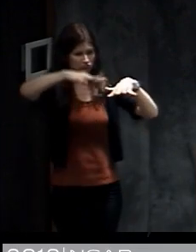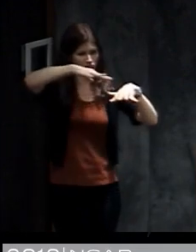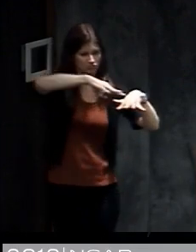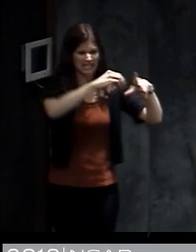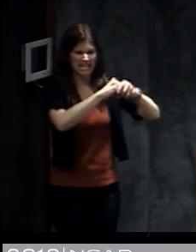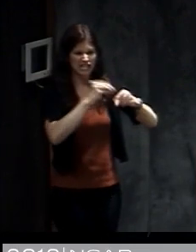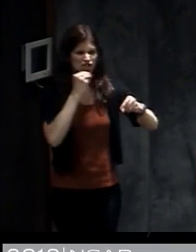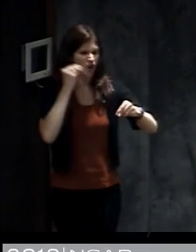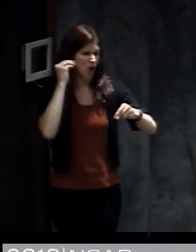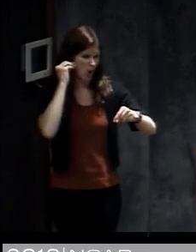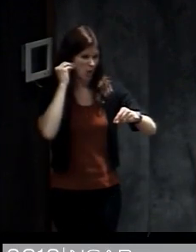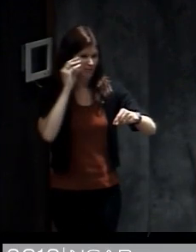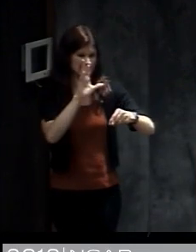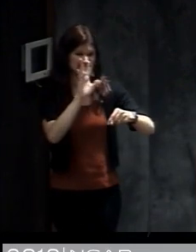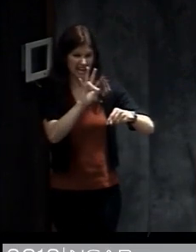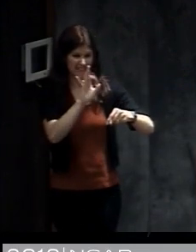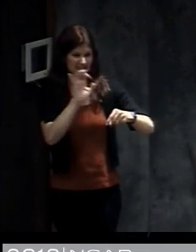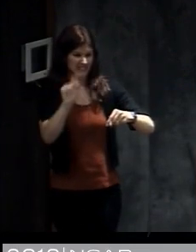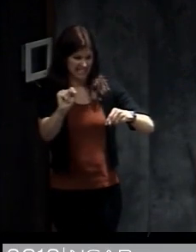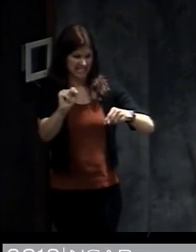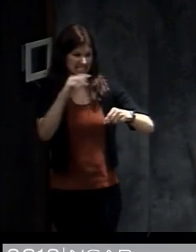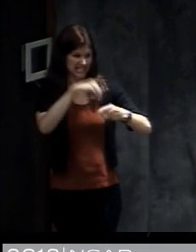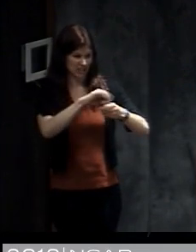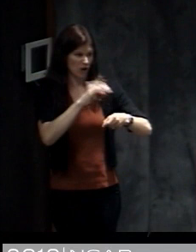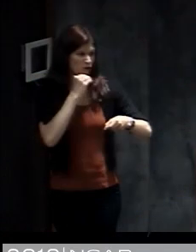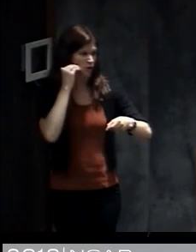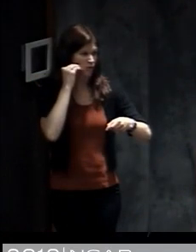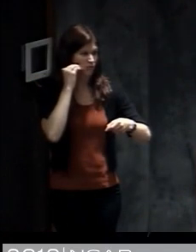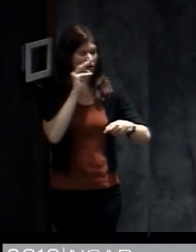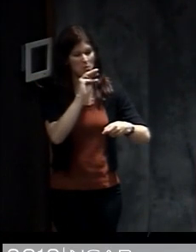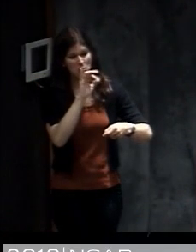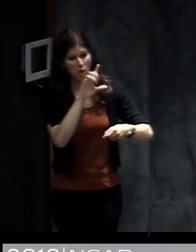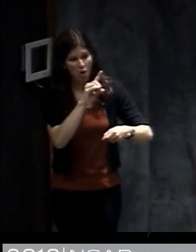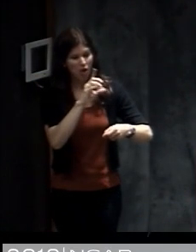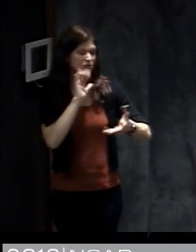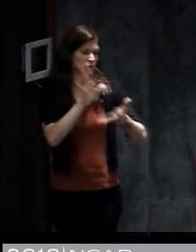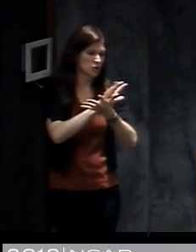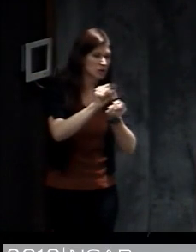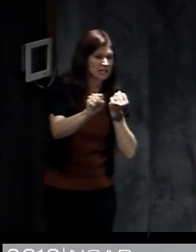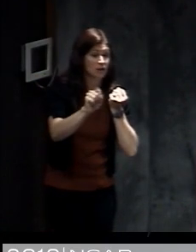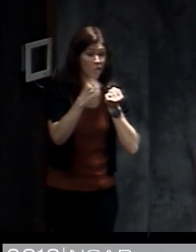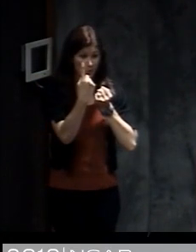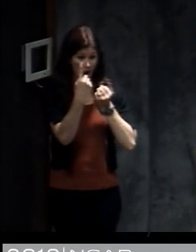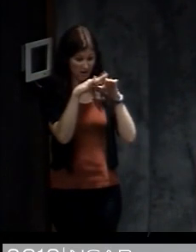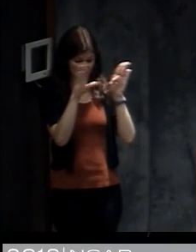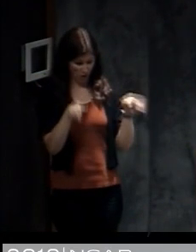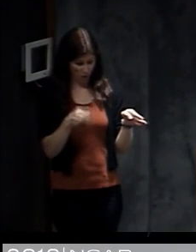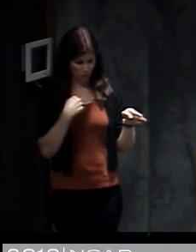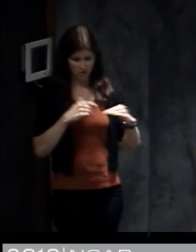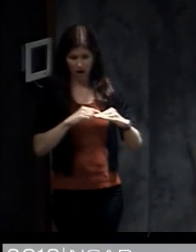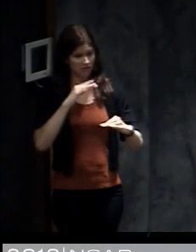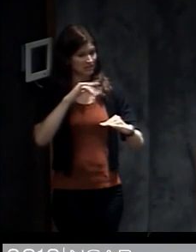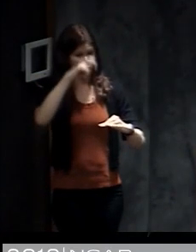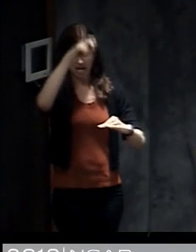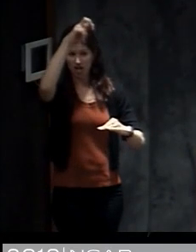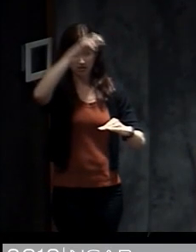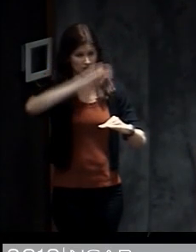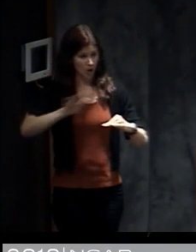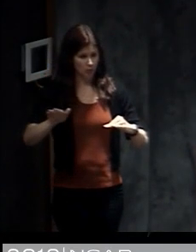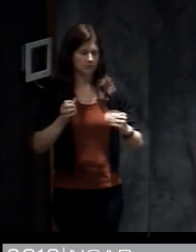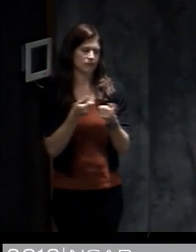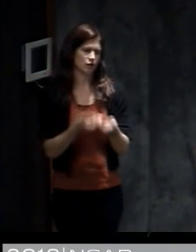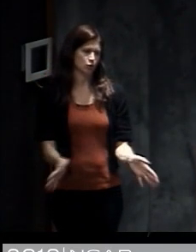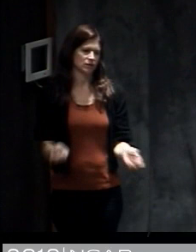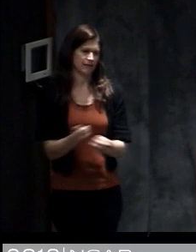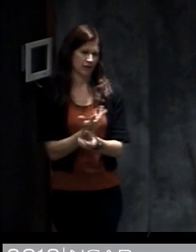everything up to seven feet in your home was flooded and moldy and ruined. And if you only have a one-story home, then that's basically everything. So some people we talked to lost everything.